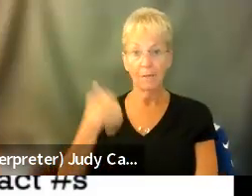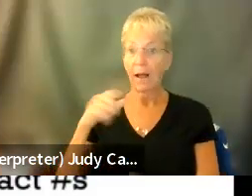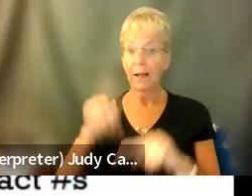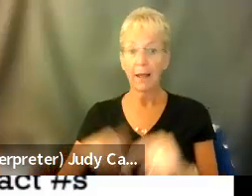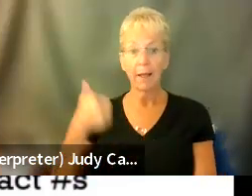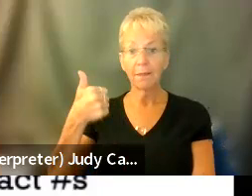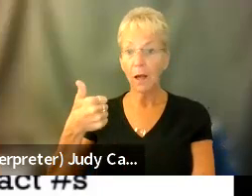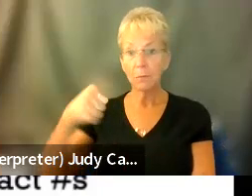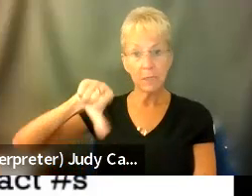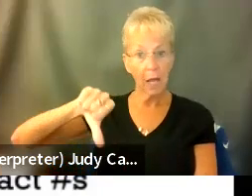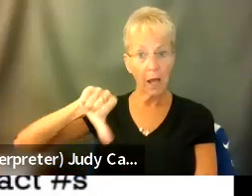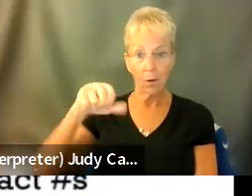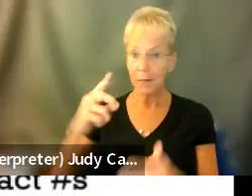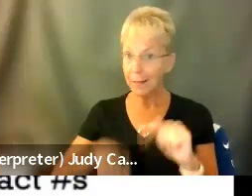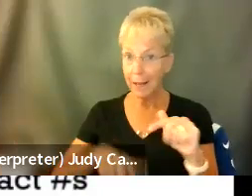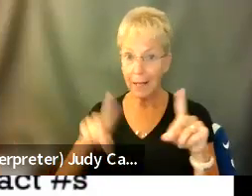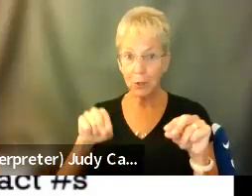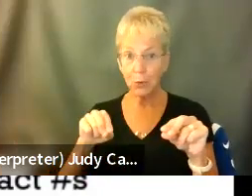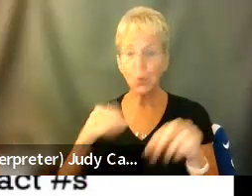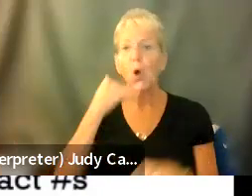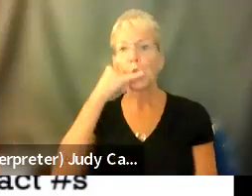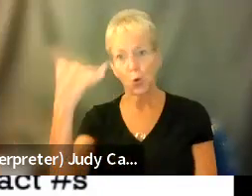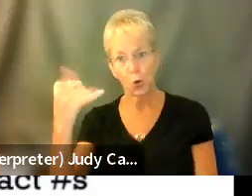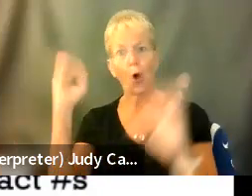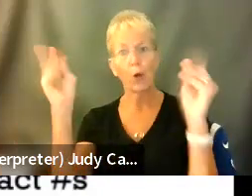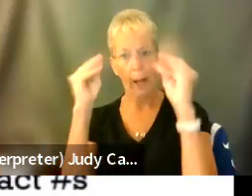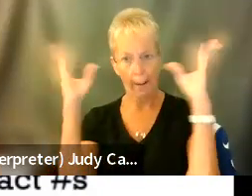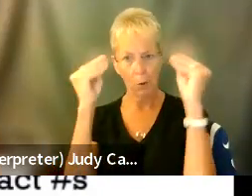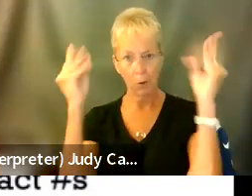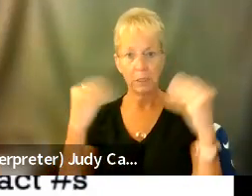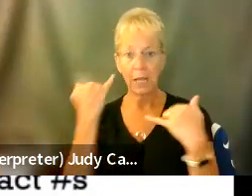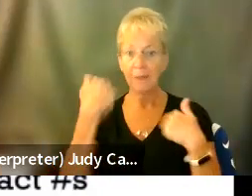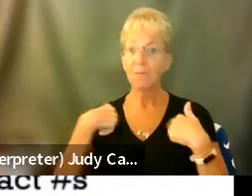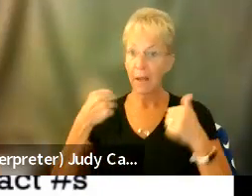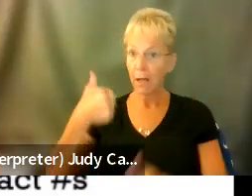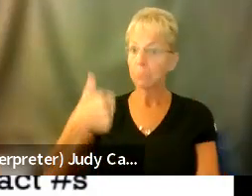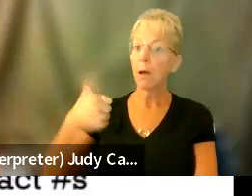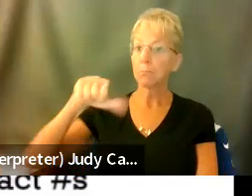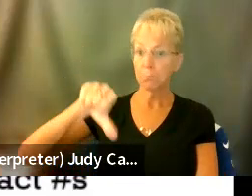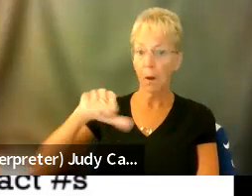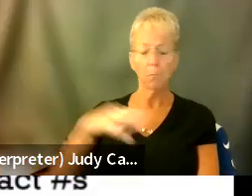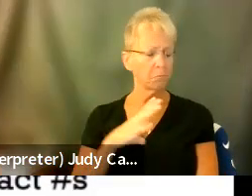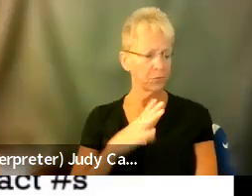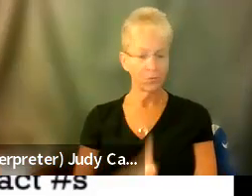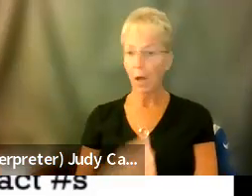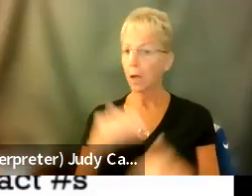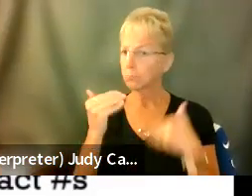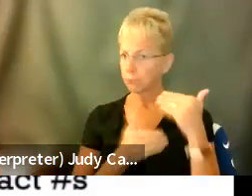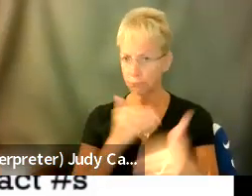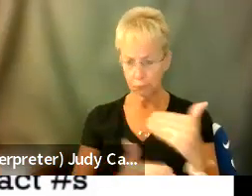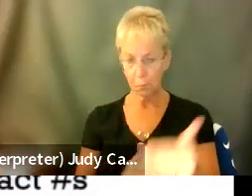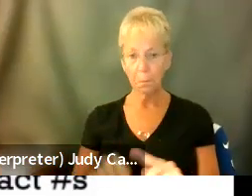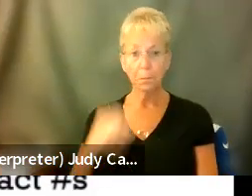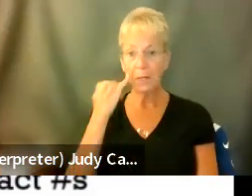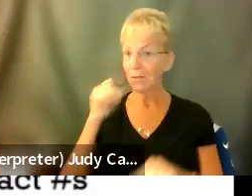thumbs up or thumbs down, that's when you call the ambulance. If I'm still able to do this, I'm good. But